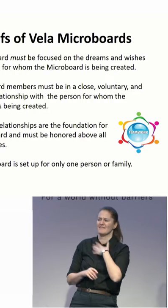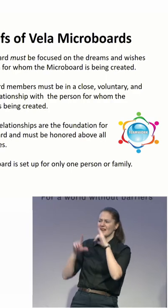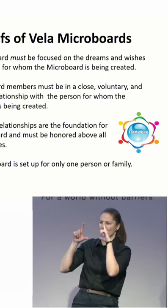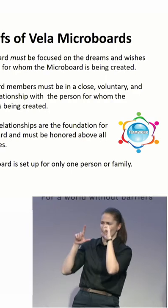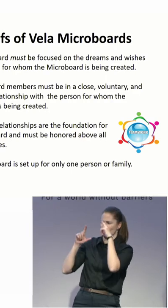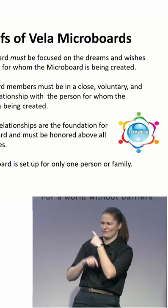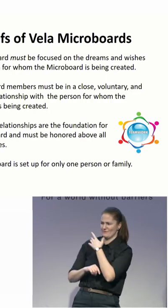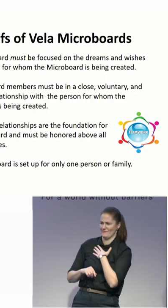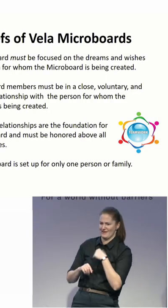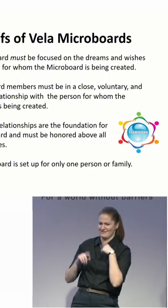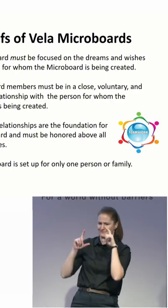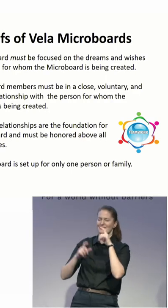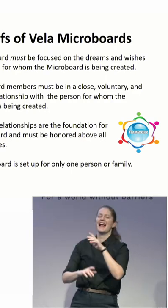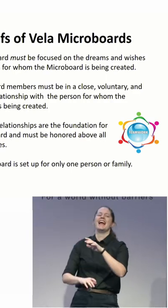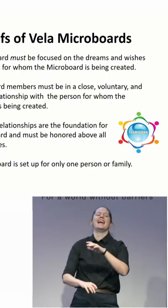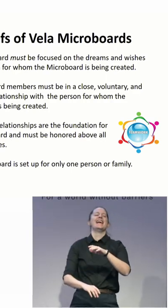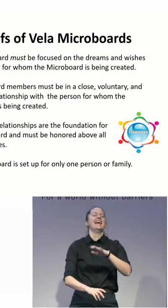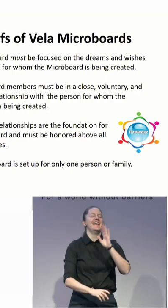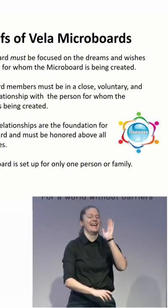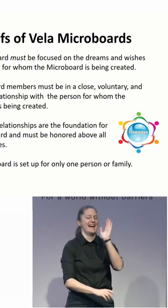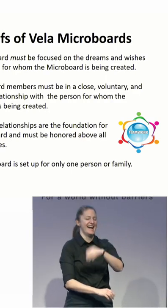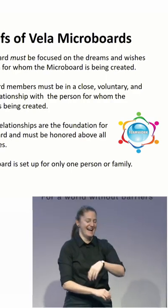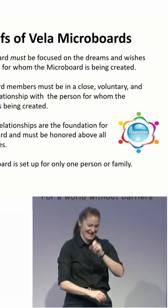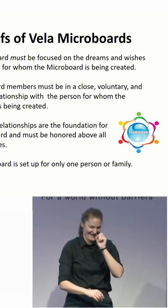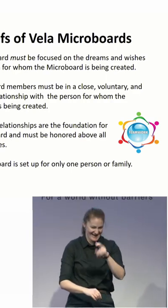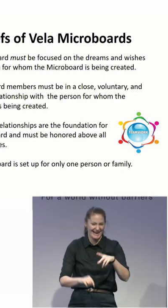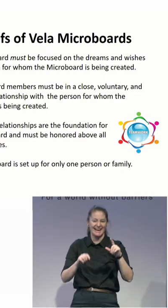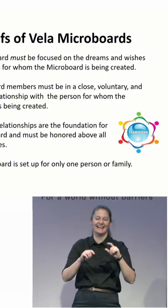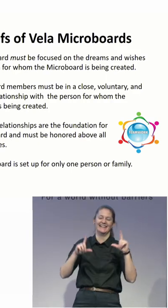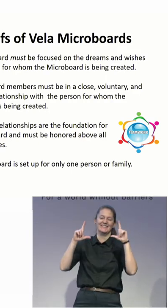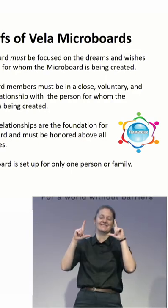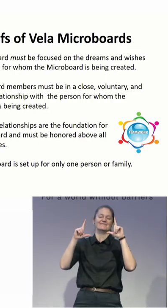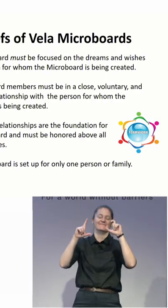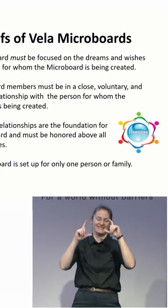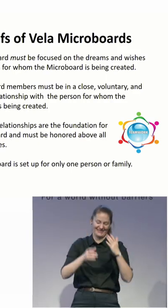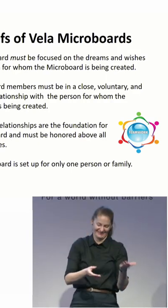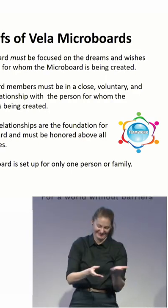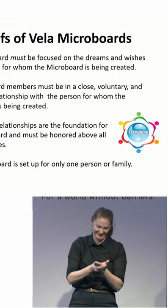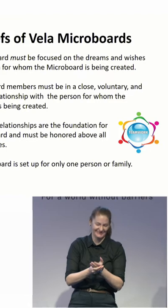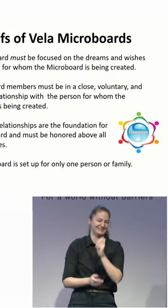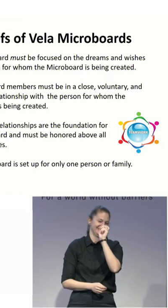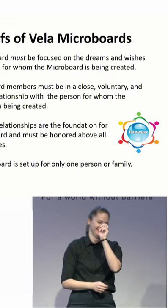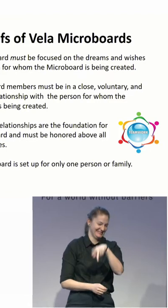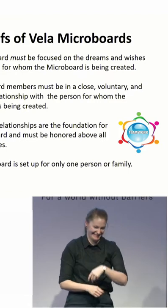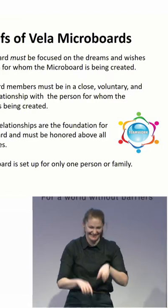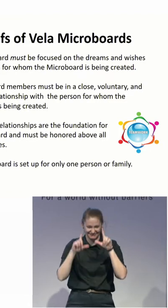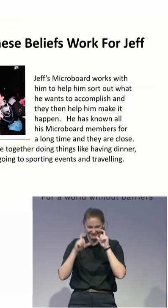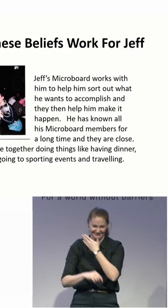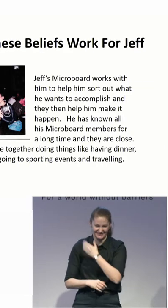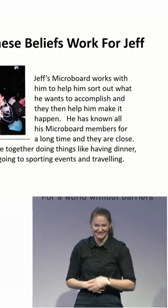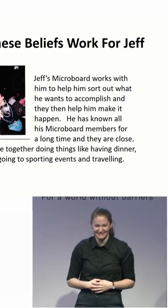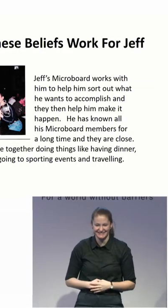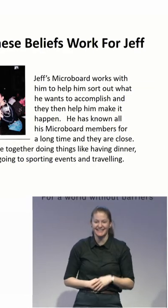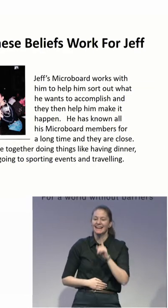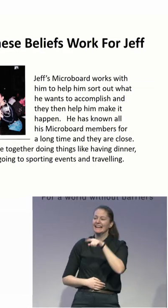integrate that in your documentation of the conference. Very good. Thank you. you. And next slide. And the next